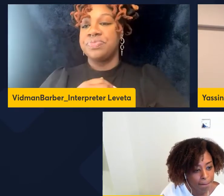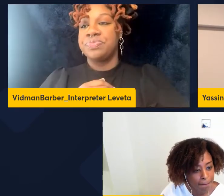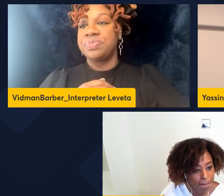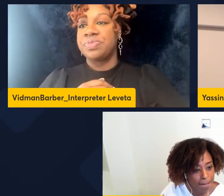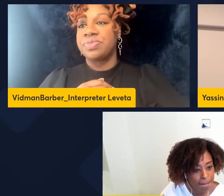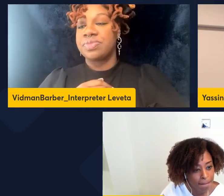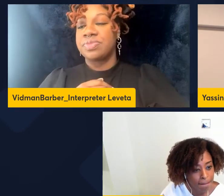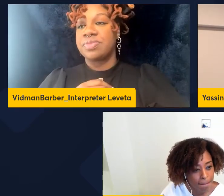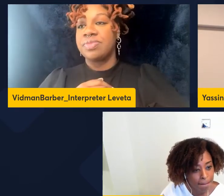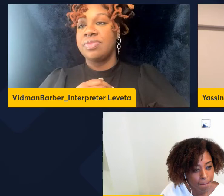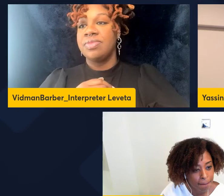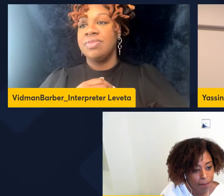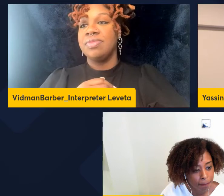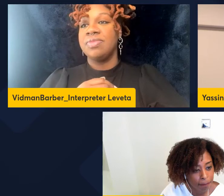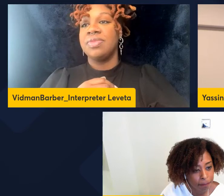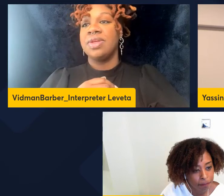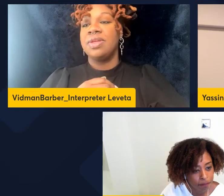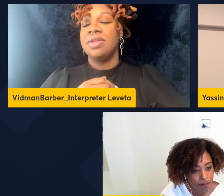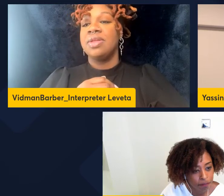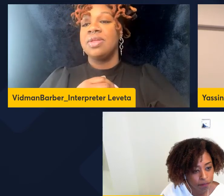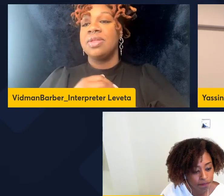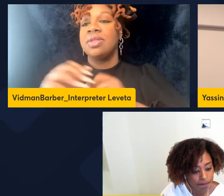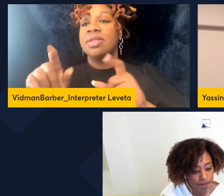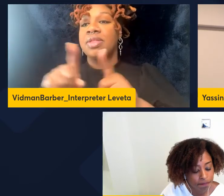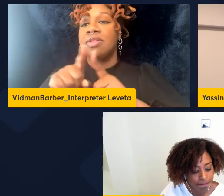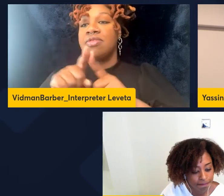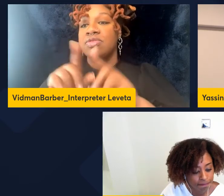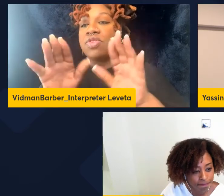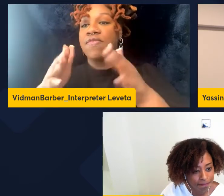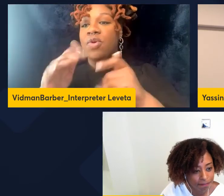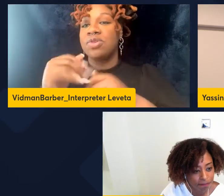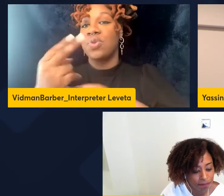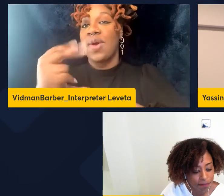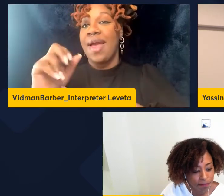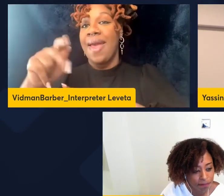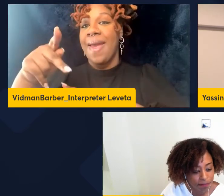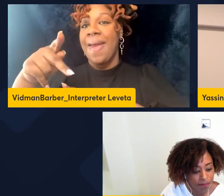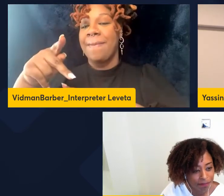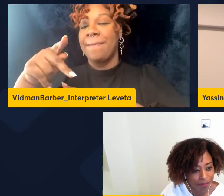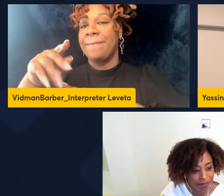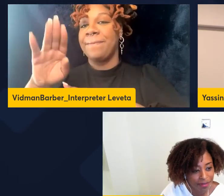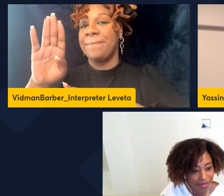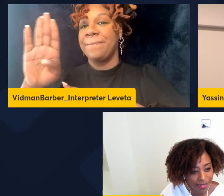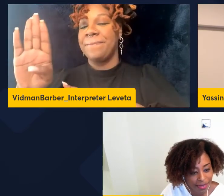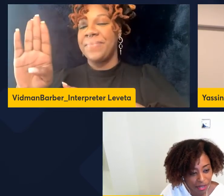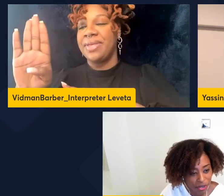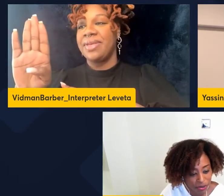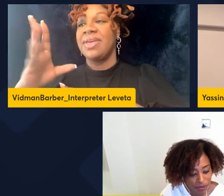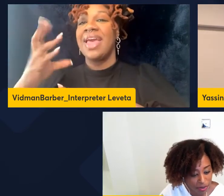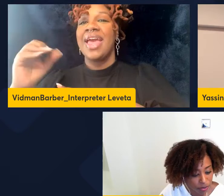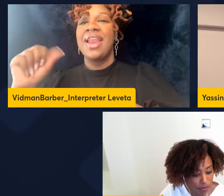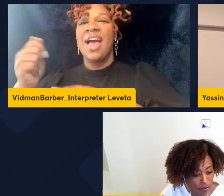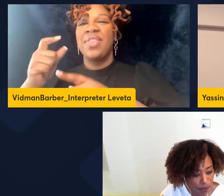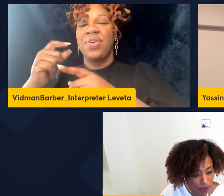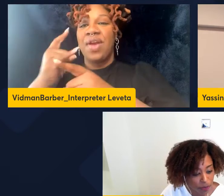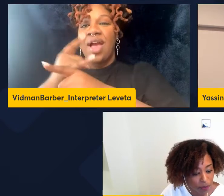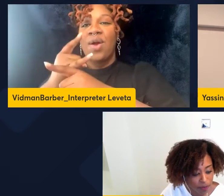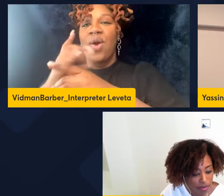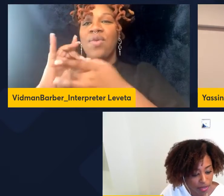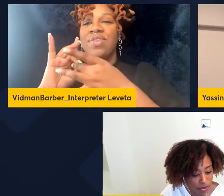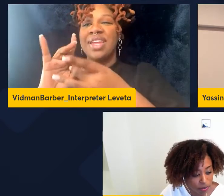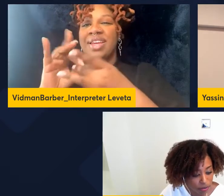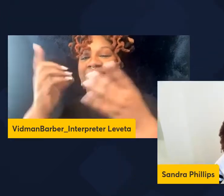virus and alcoholic-related liver disease comorbidities. Welcome, Dr. Phillips. Thank you. The stage is yours.